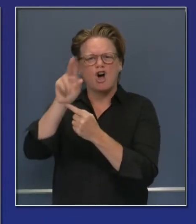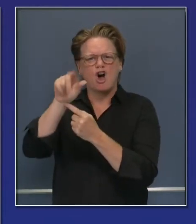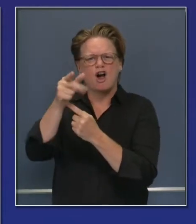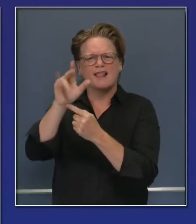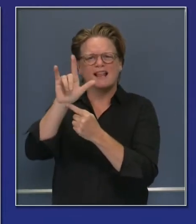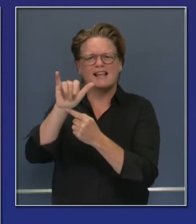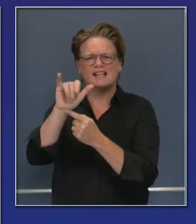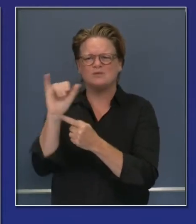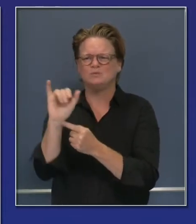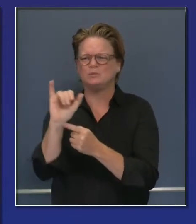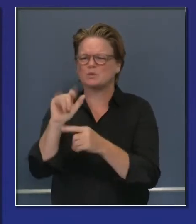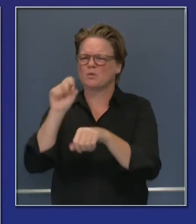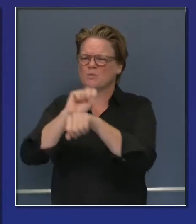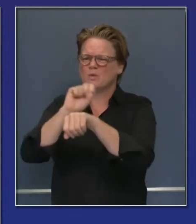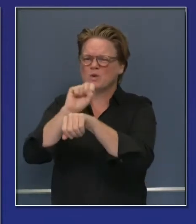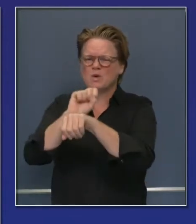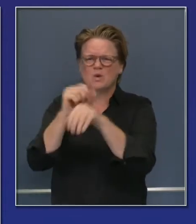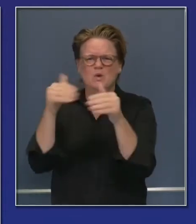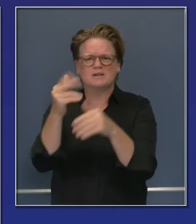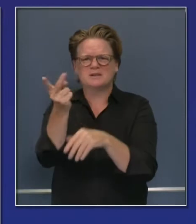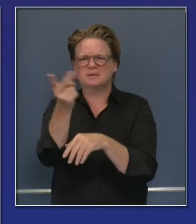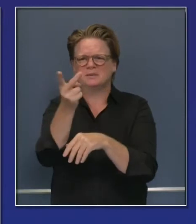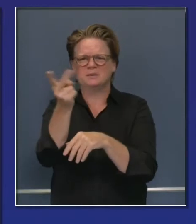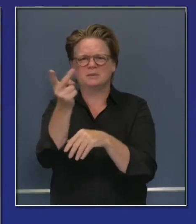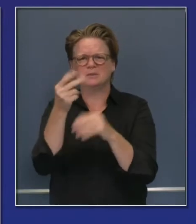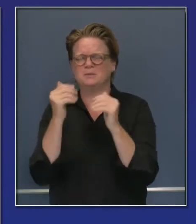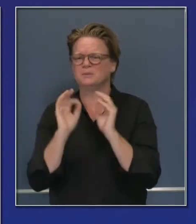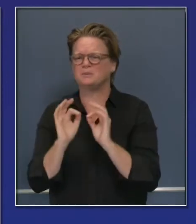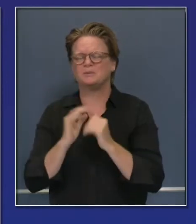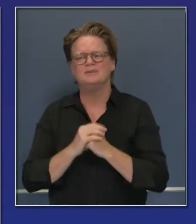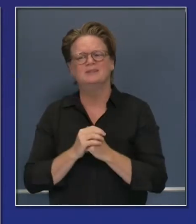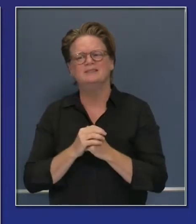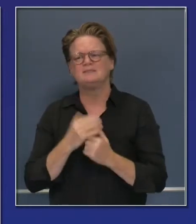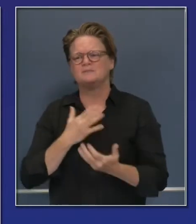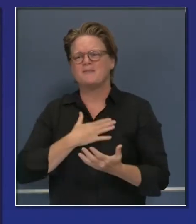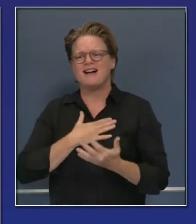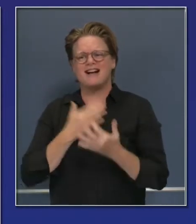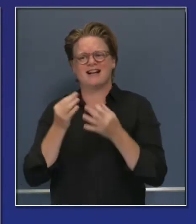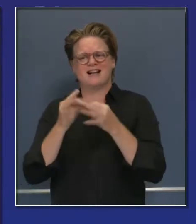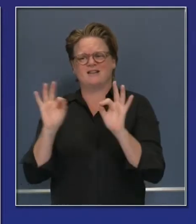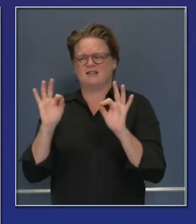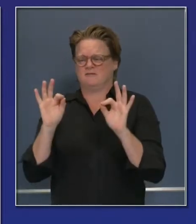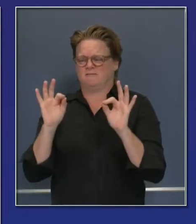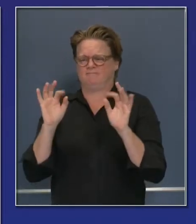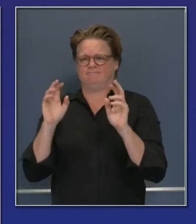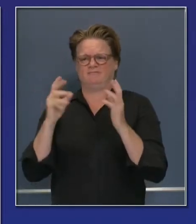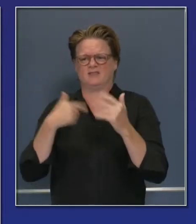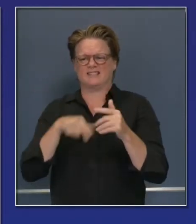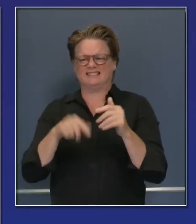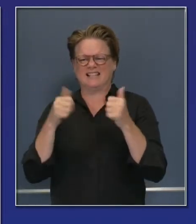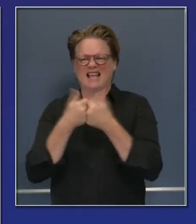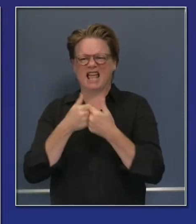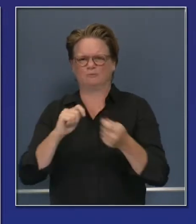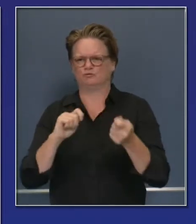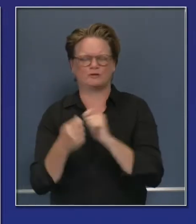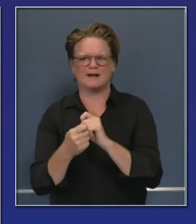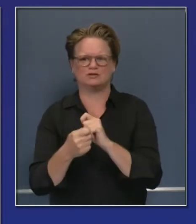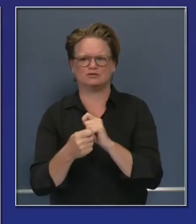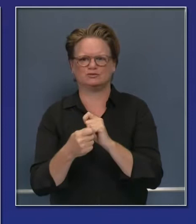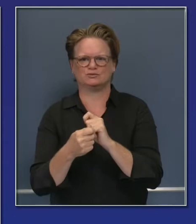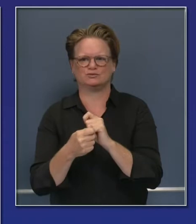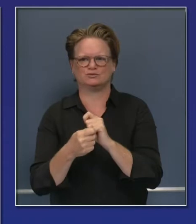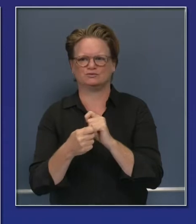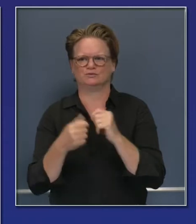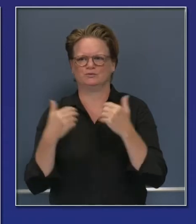the background. I guess you could use the phrase game changer, and we use that a lot, but I really